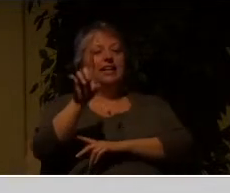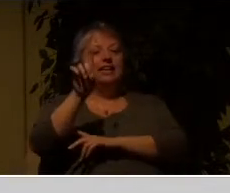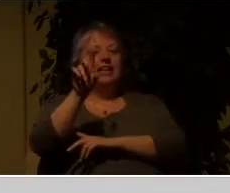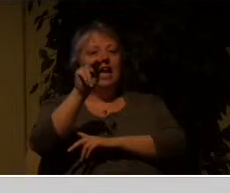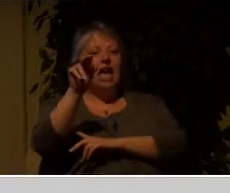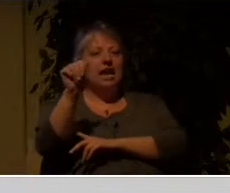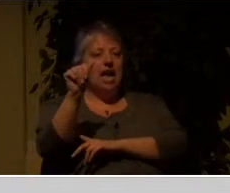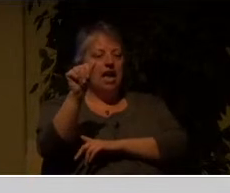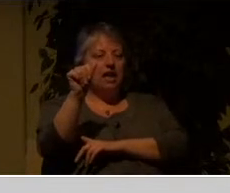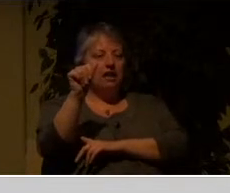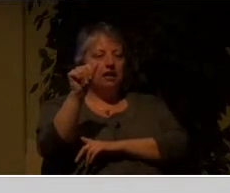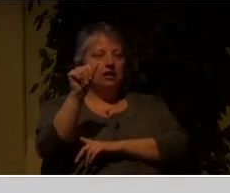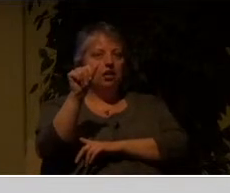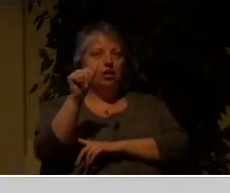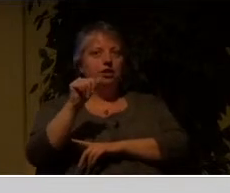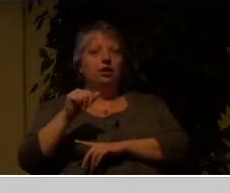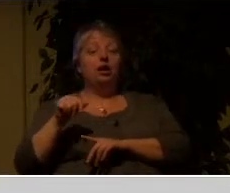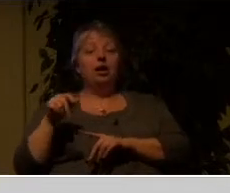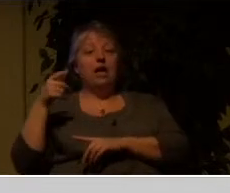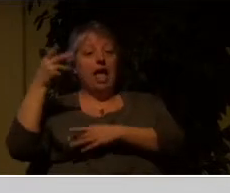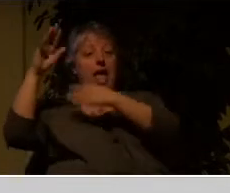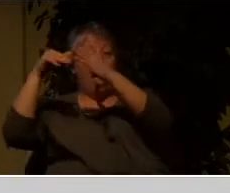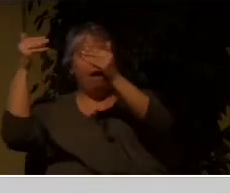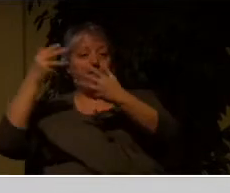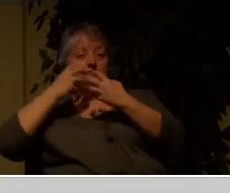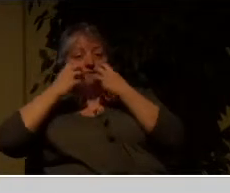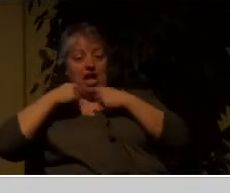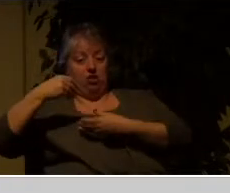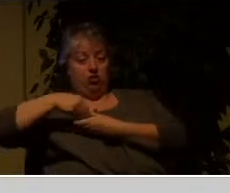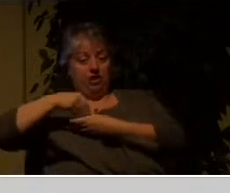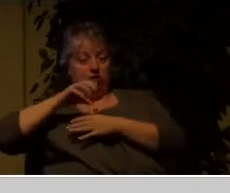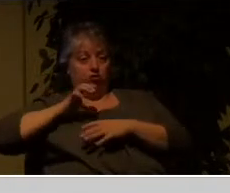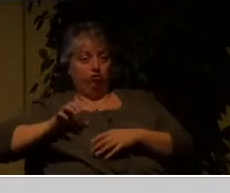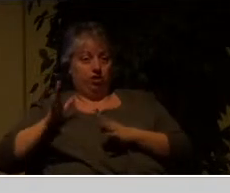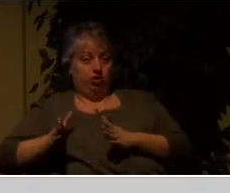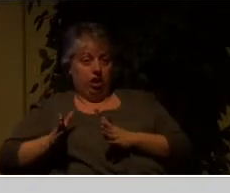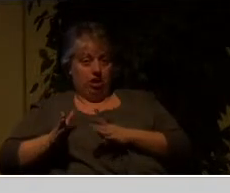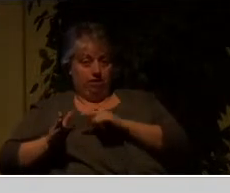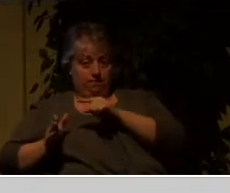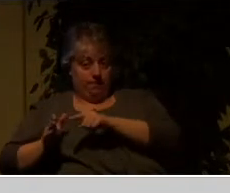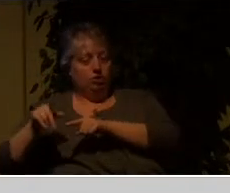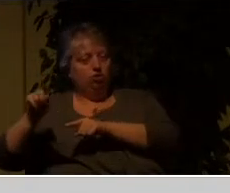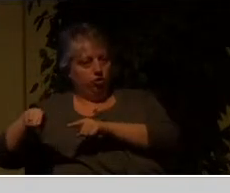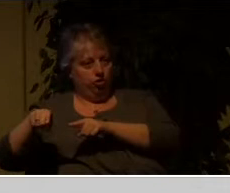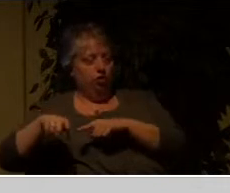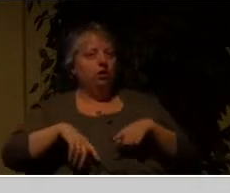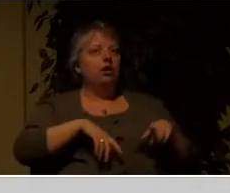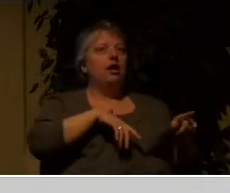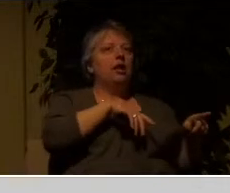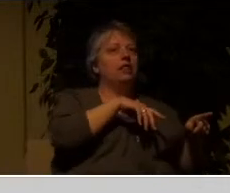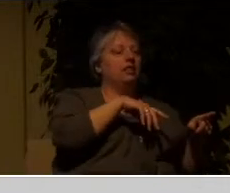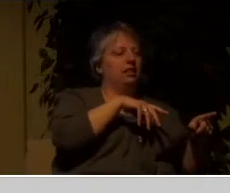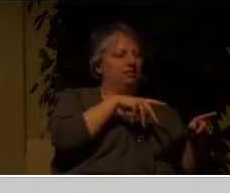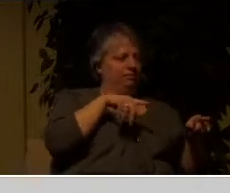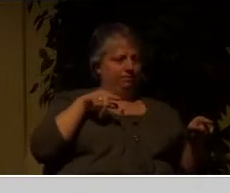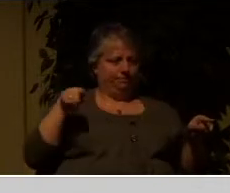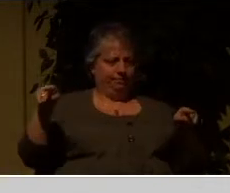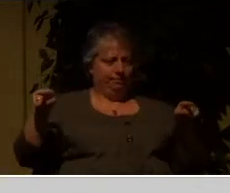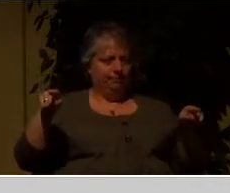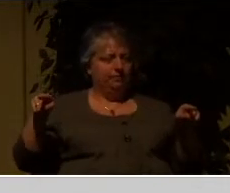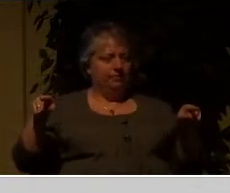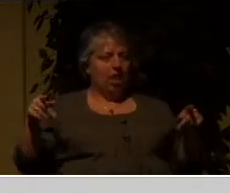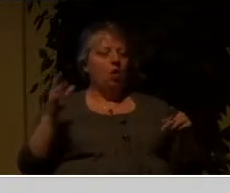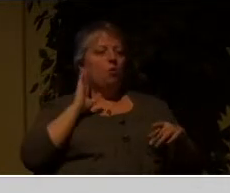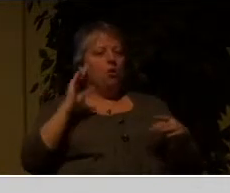to maturity, they are opposing forces and they are in conflict with each other.